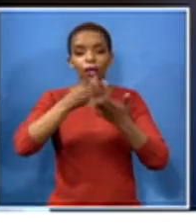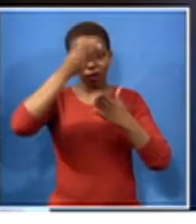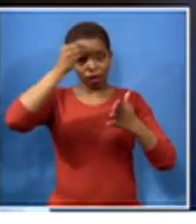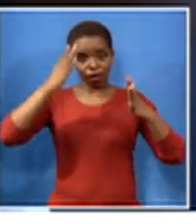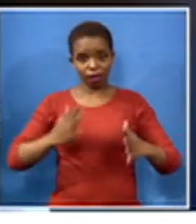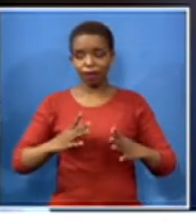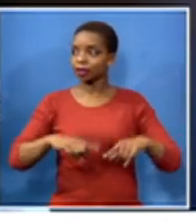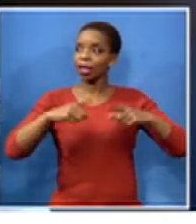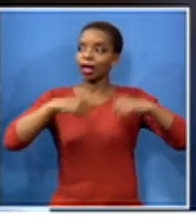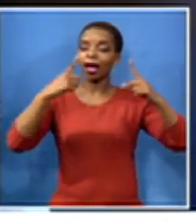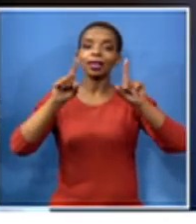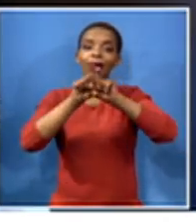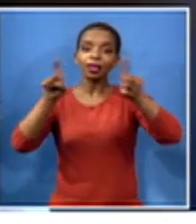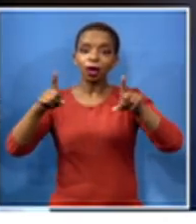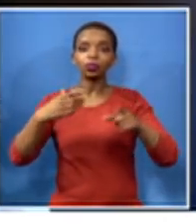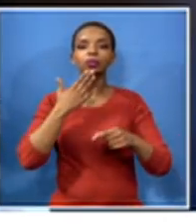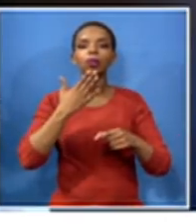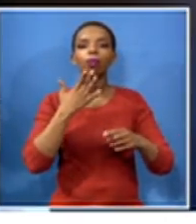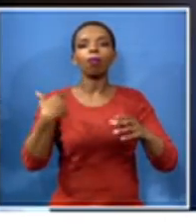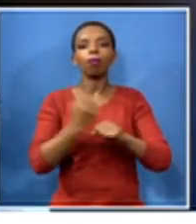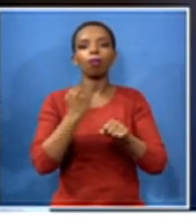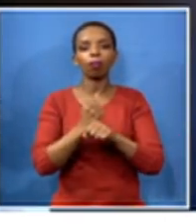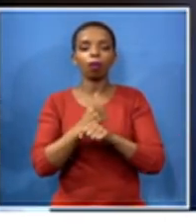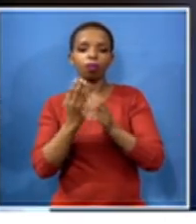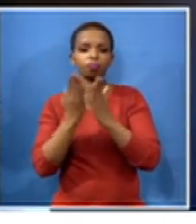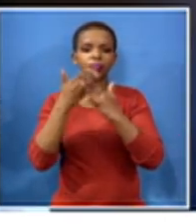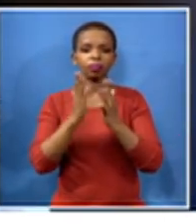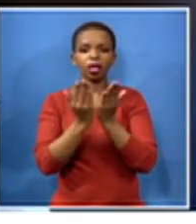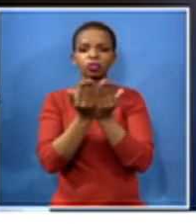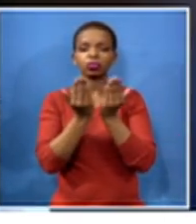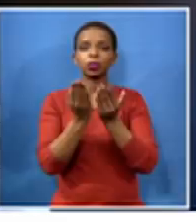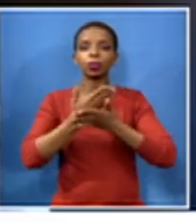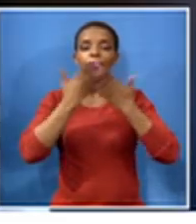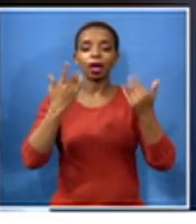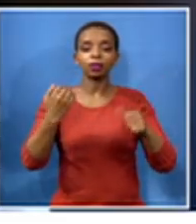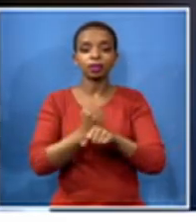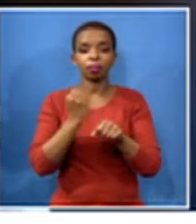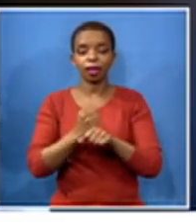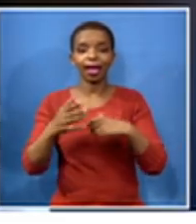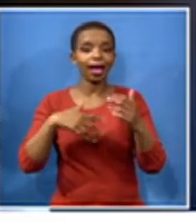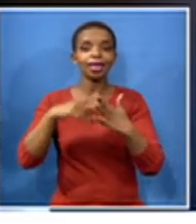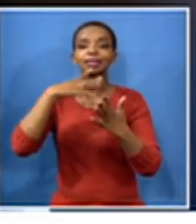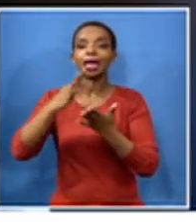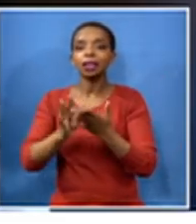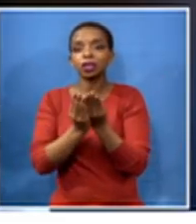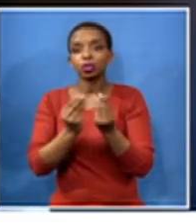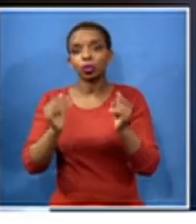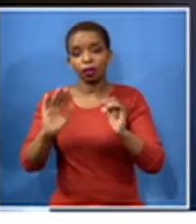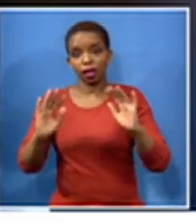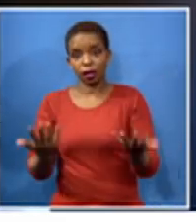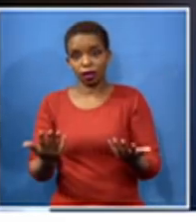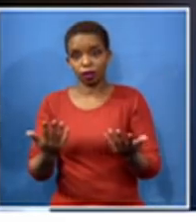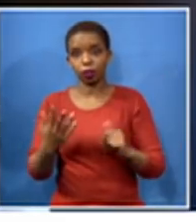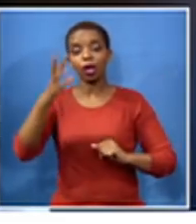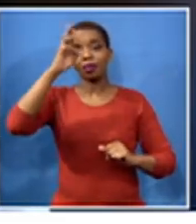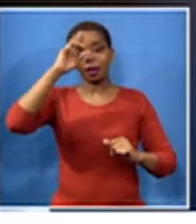who will wear teachers of course and disrupt schools without anything remember here what limit different